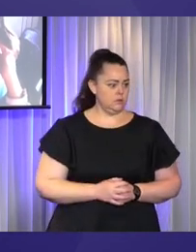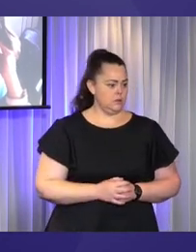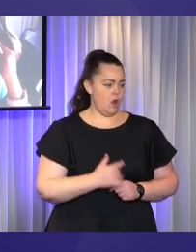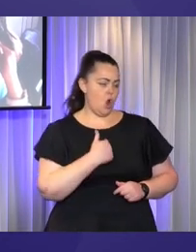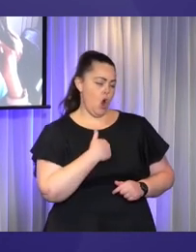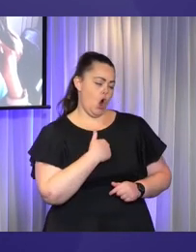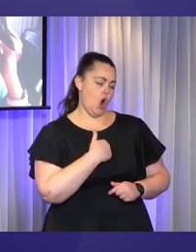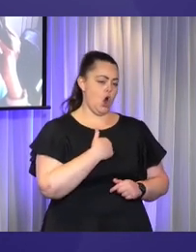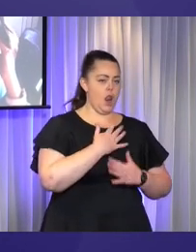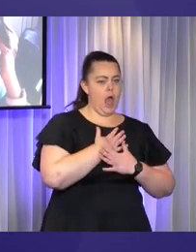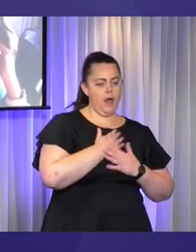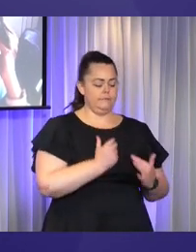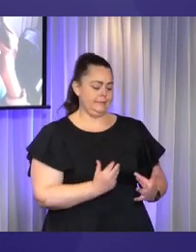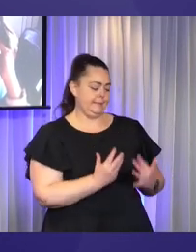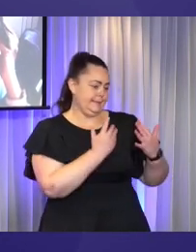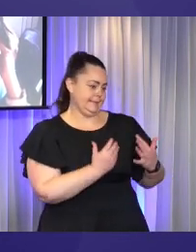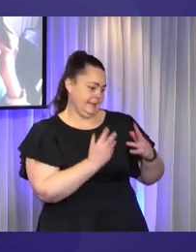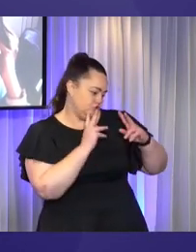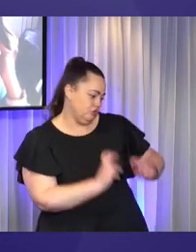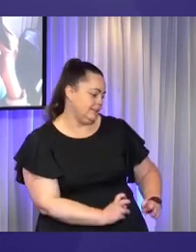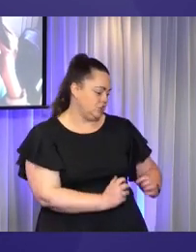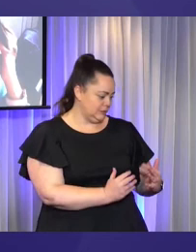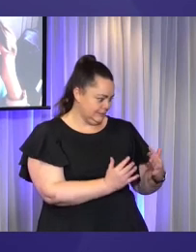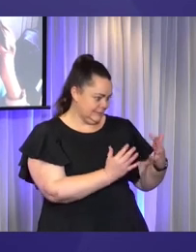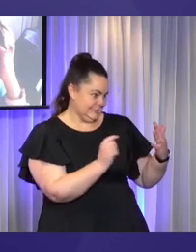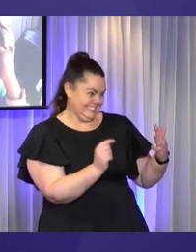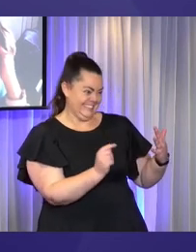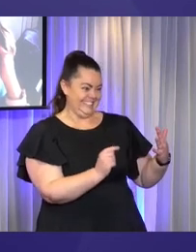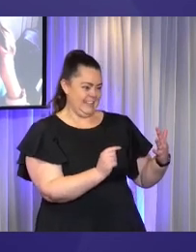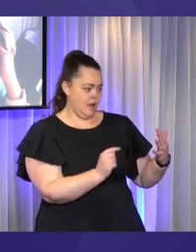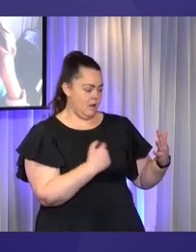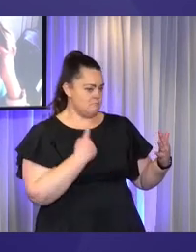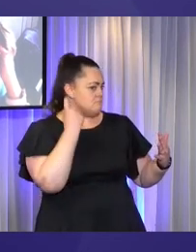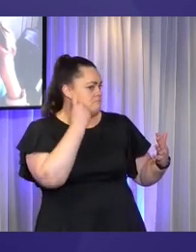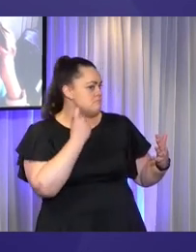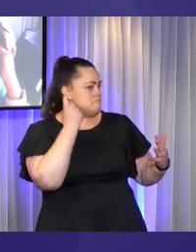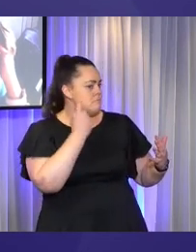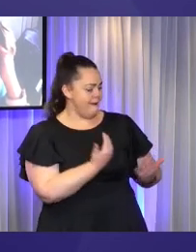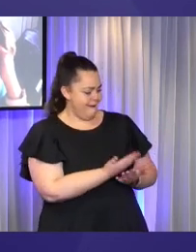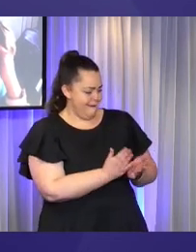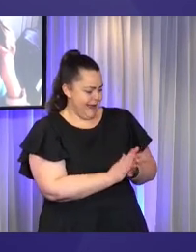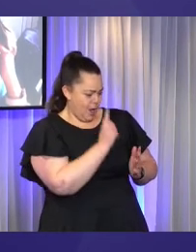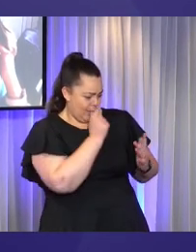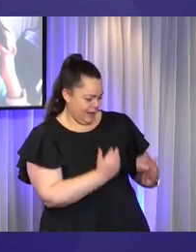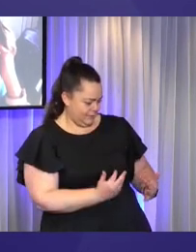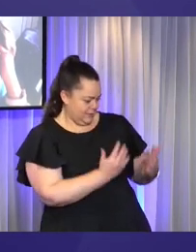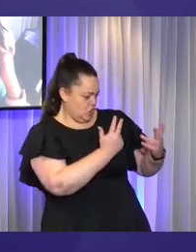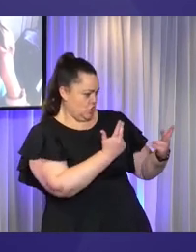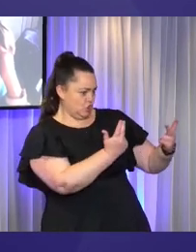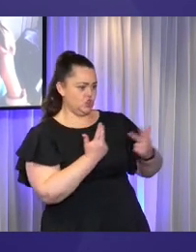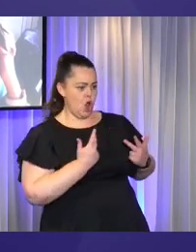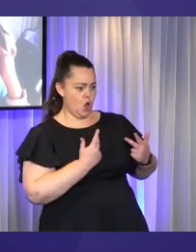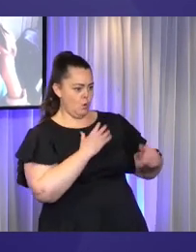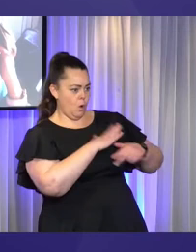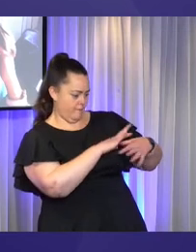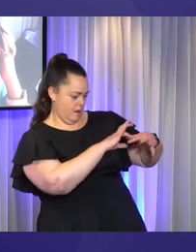to think about how that data could capture these interconnections and interdependencies of folk like me and my son.